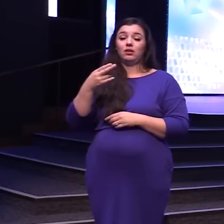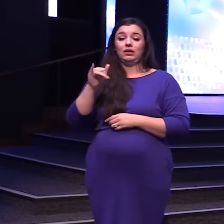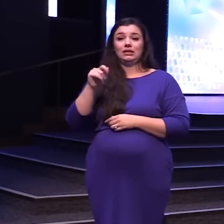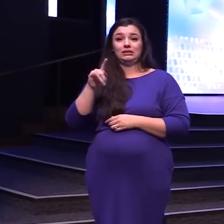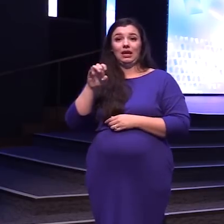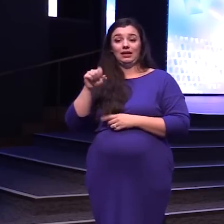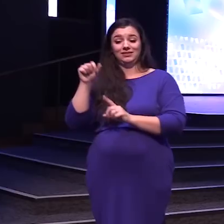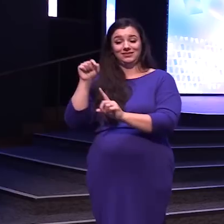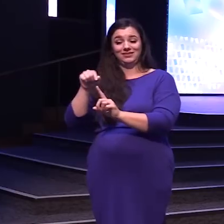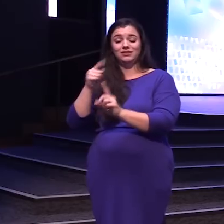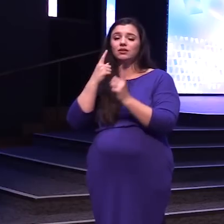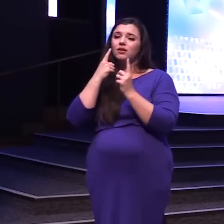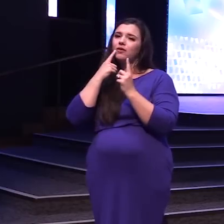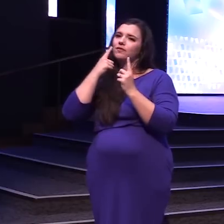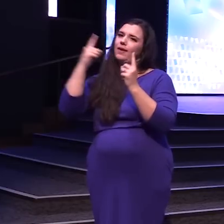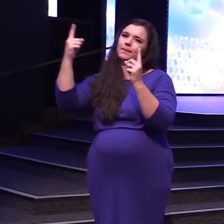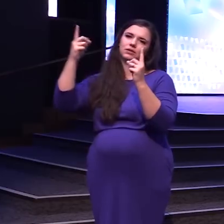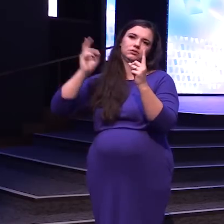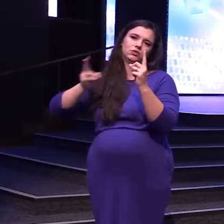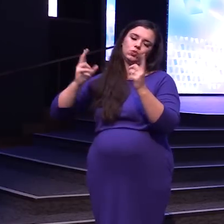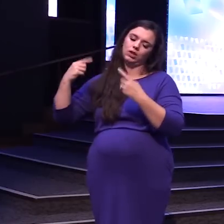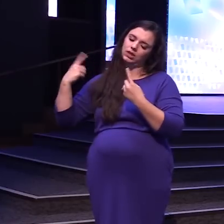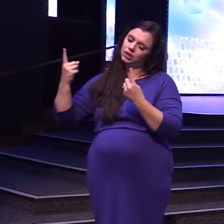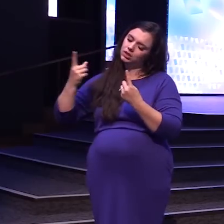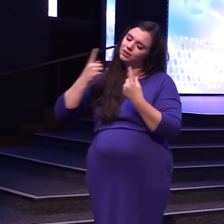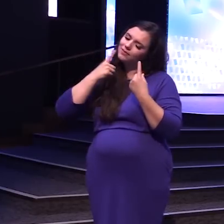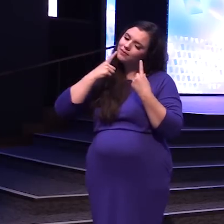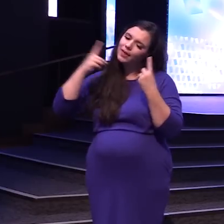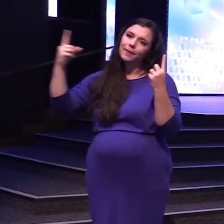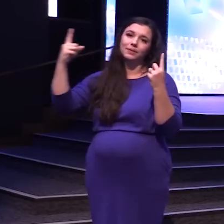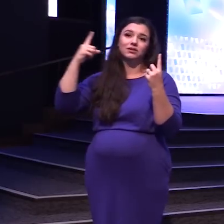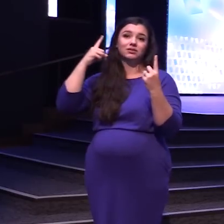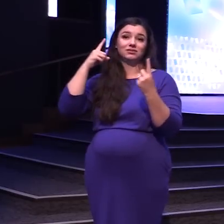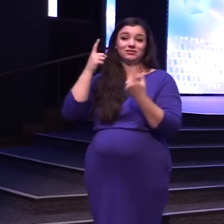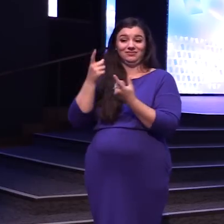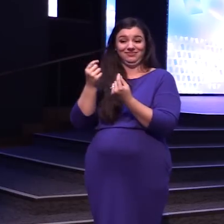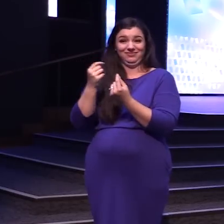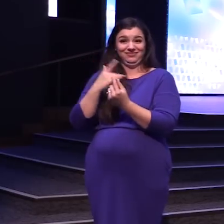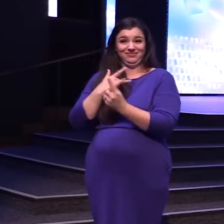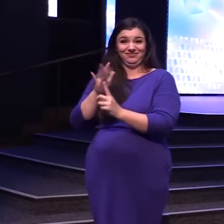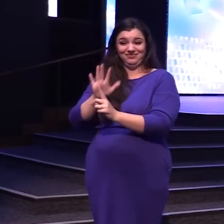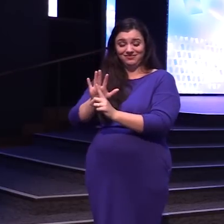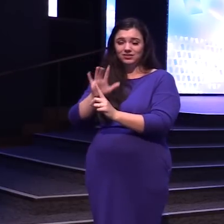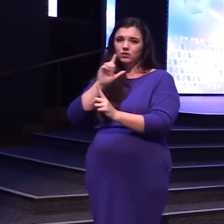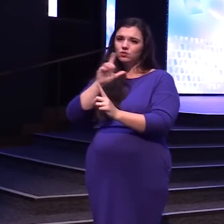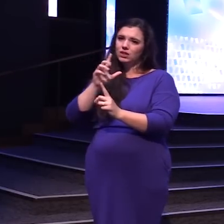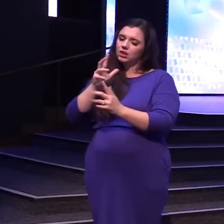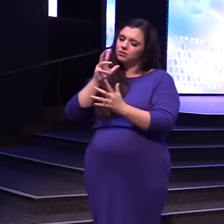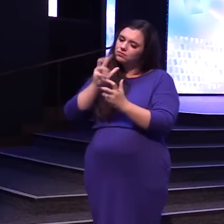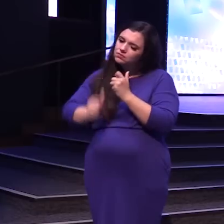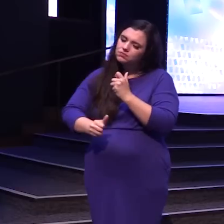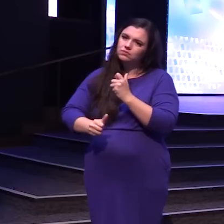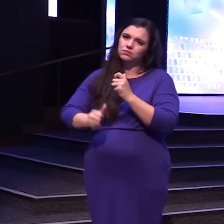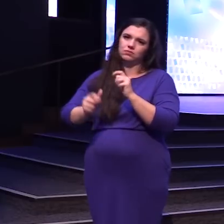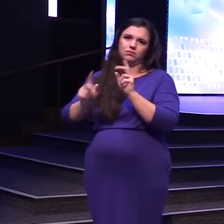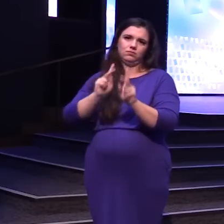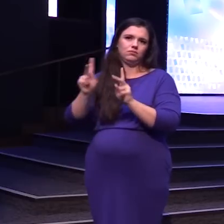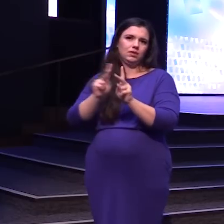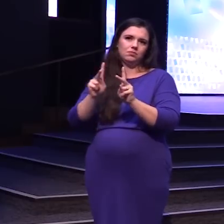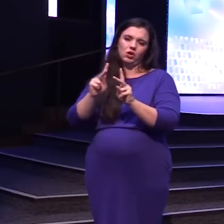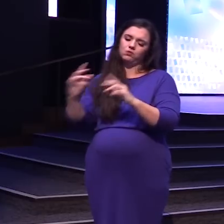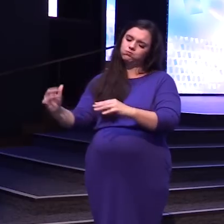Hittites were known Historically To be a very brutal Group of people